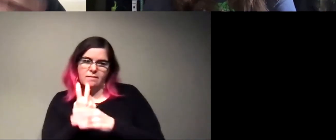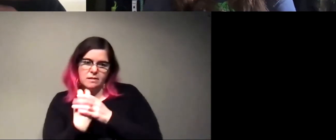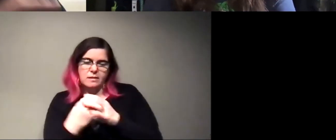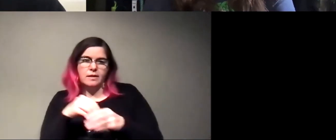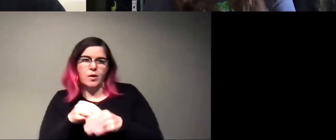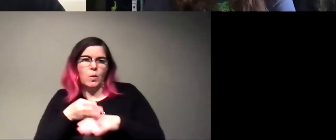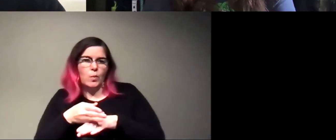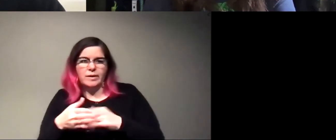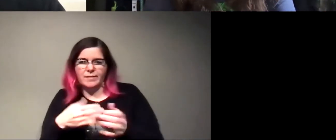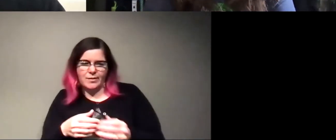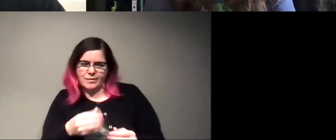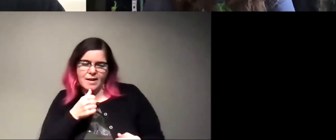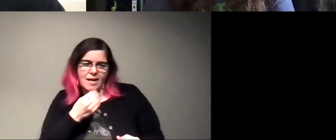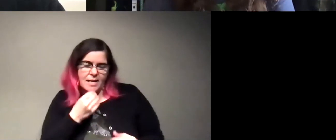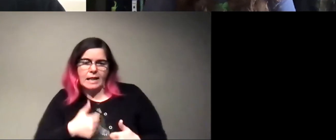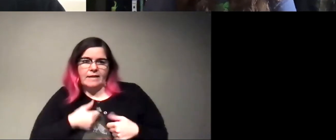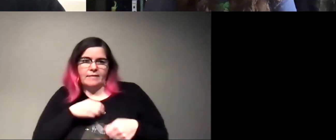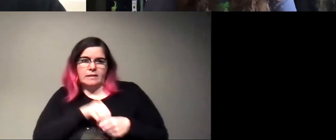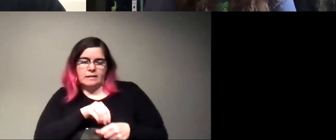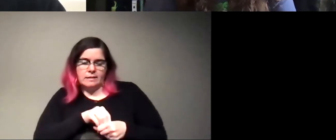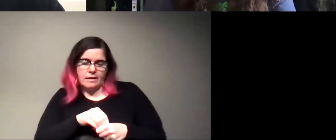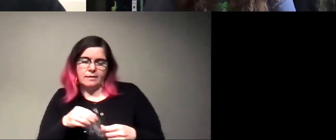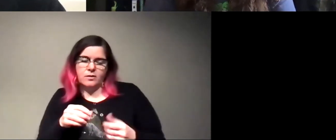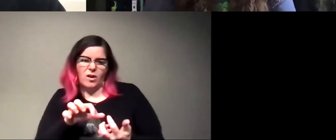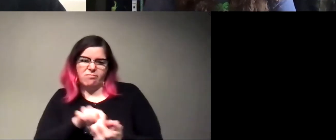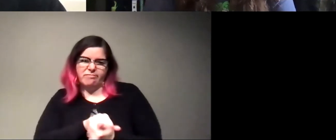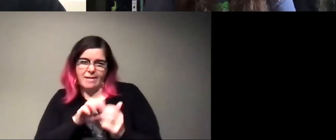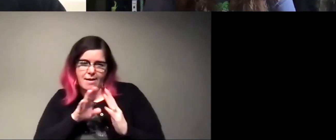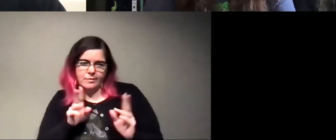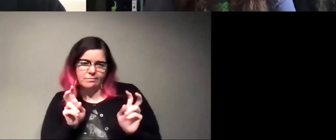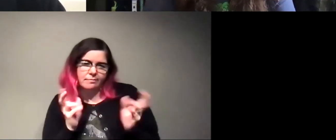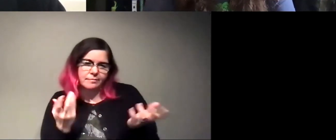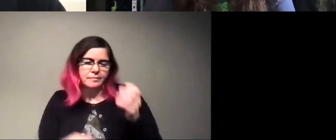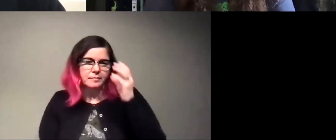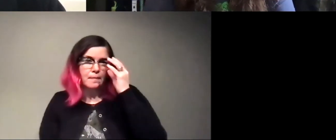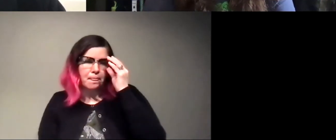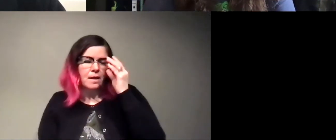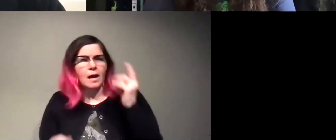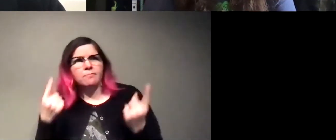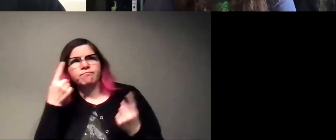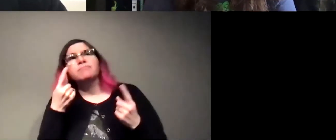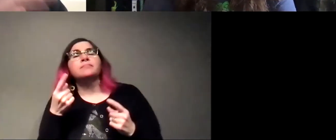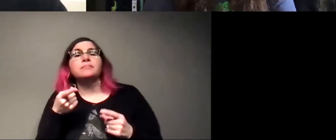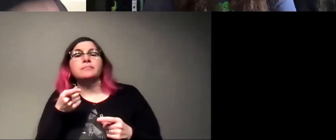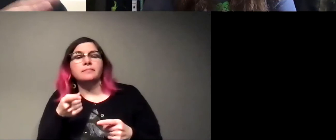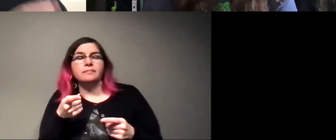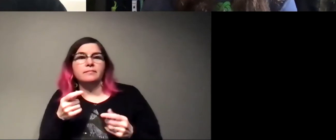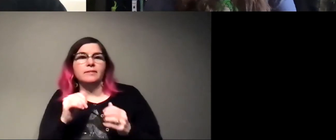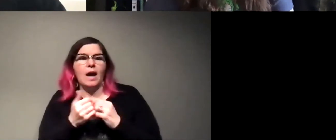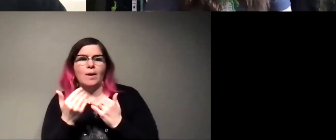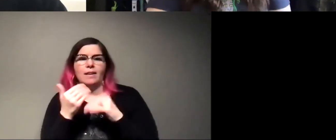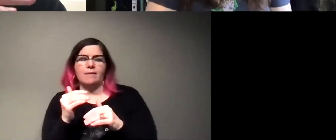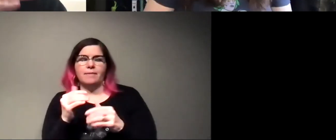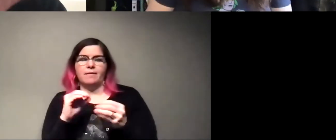even though it doesn't eat it, it lives there. So it's, it's kind of destroying the houses. So you can think of this as kind of like a way of limiting the